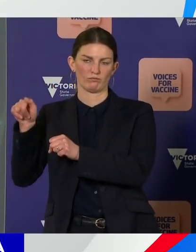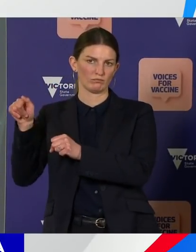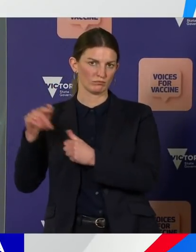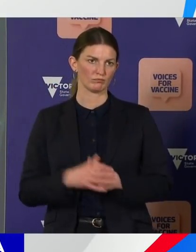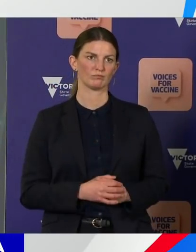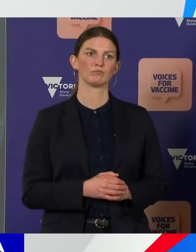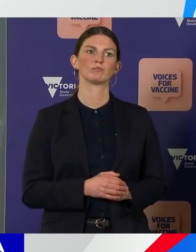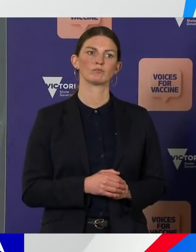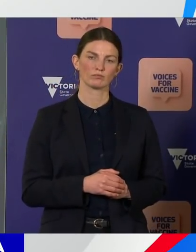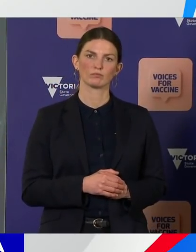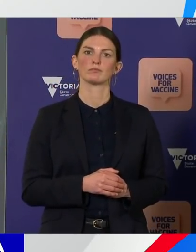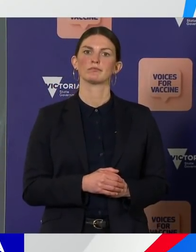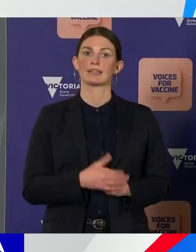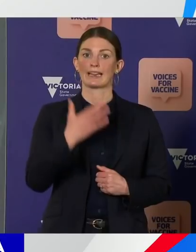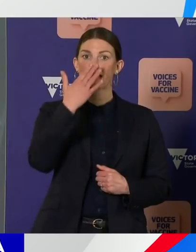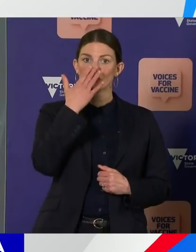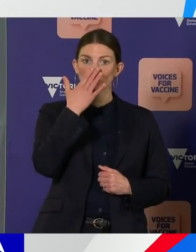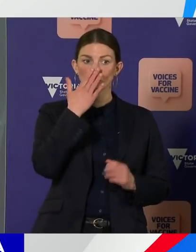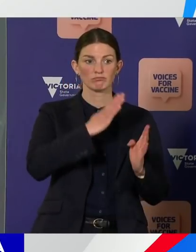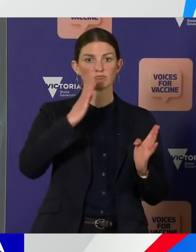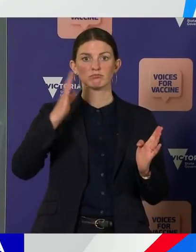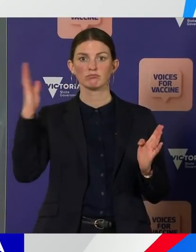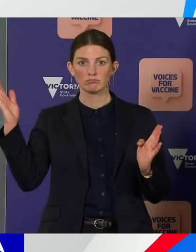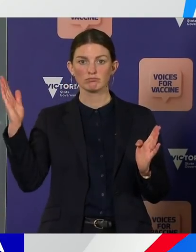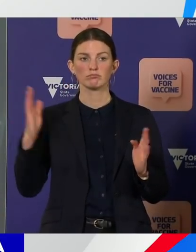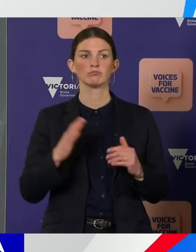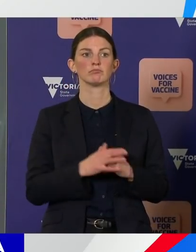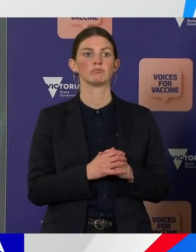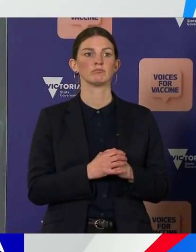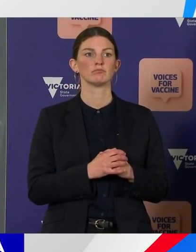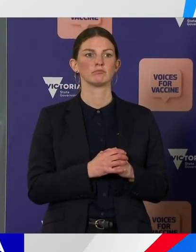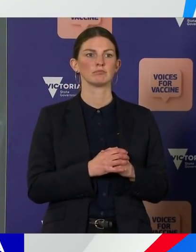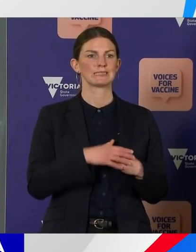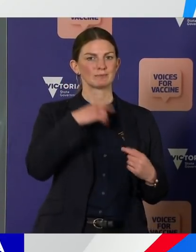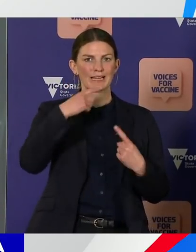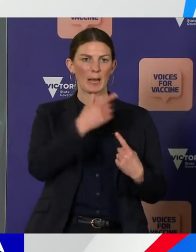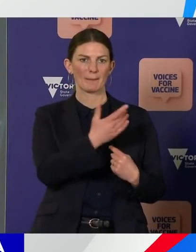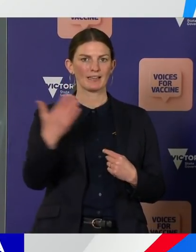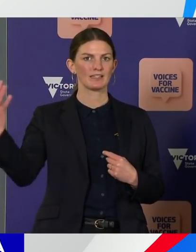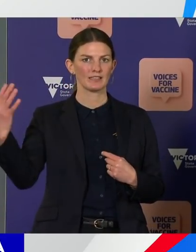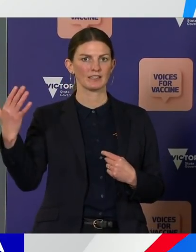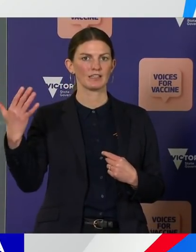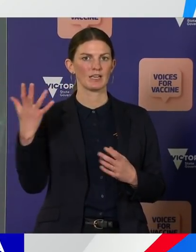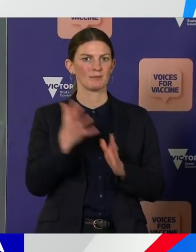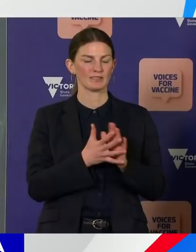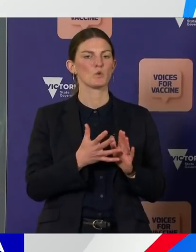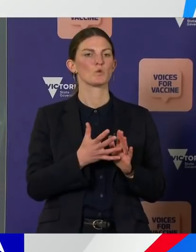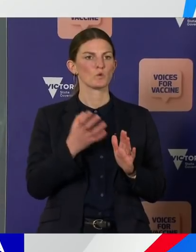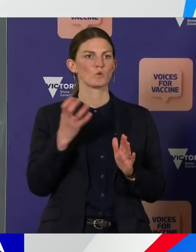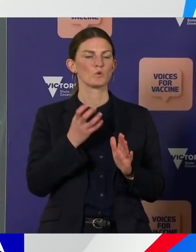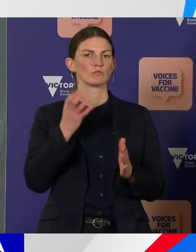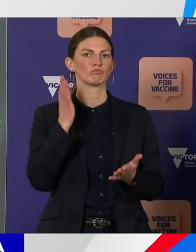breakdown continues to point to this being a pandemic of the